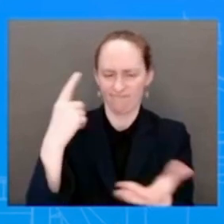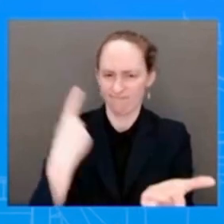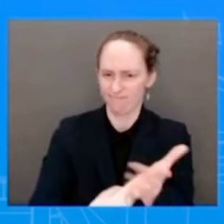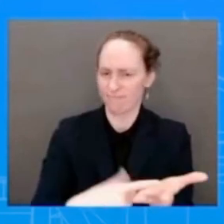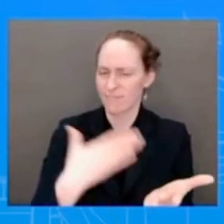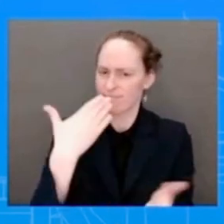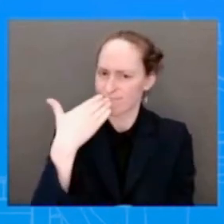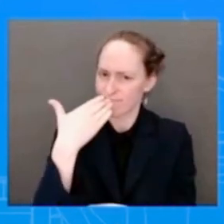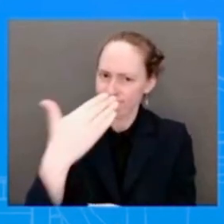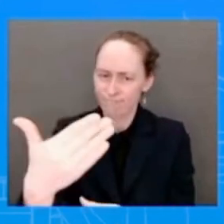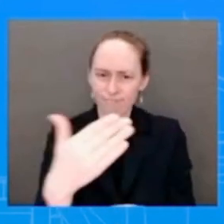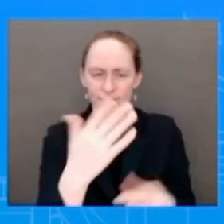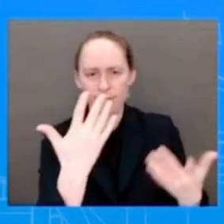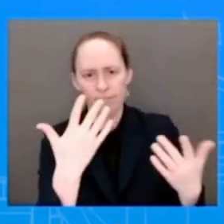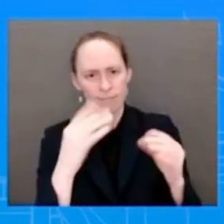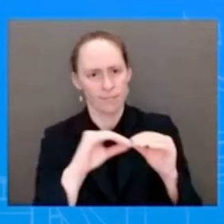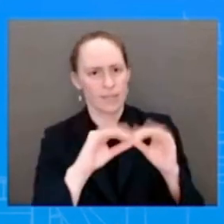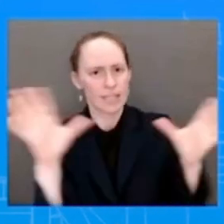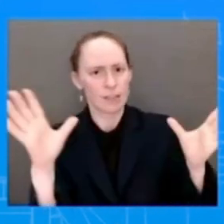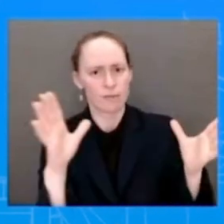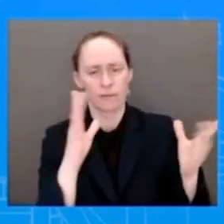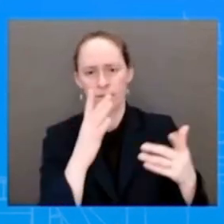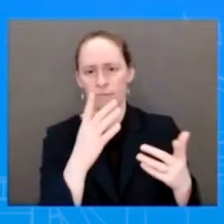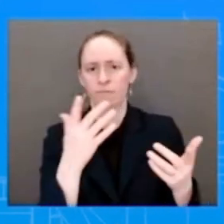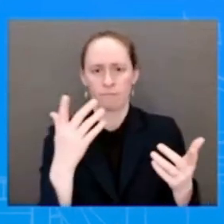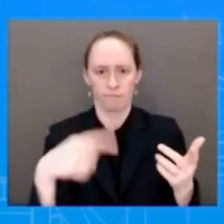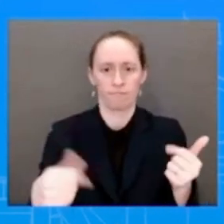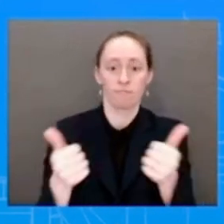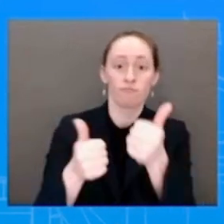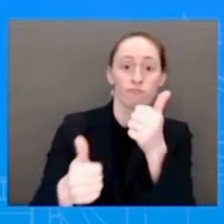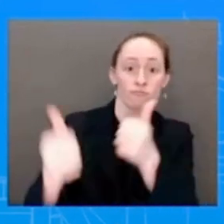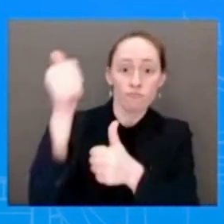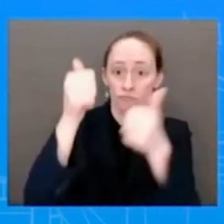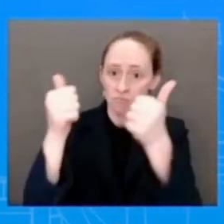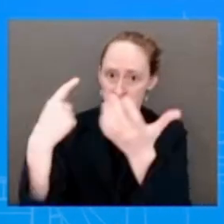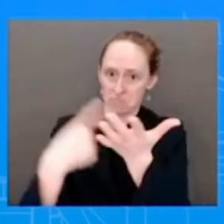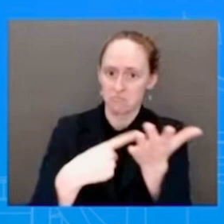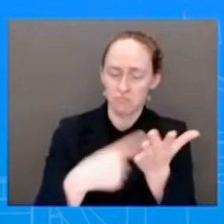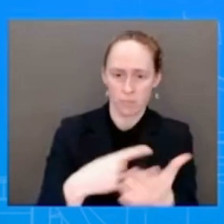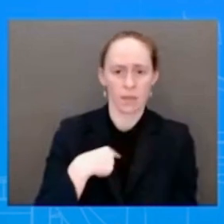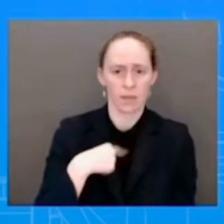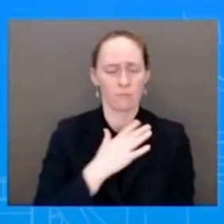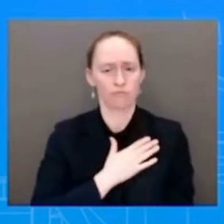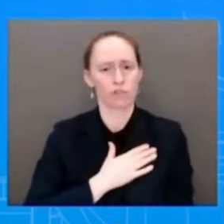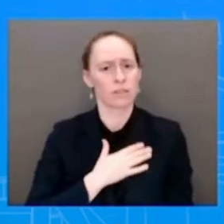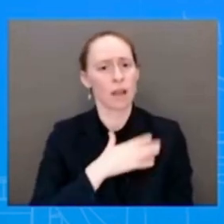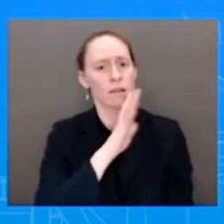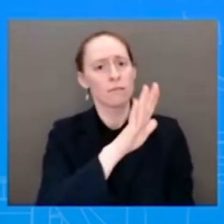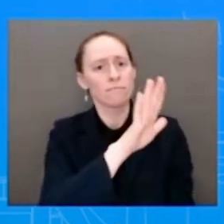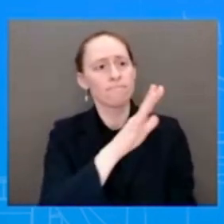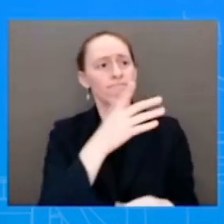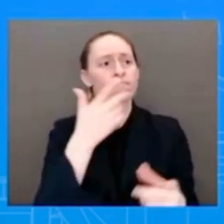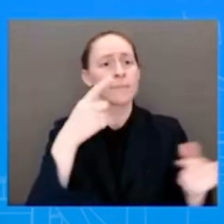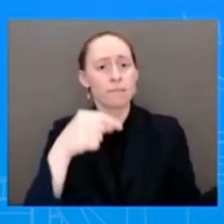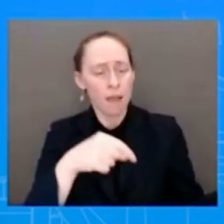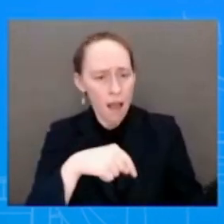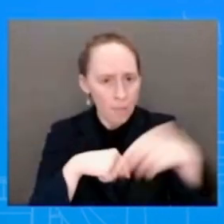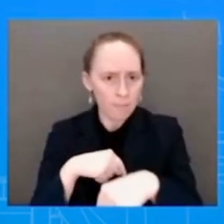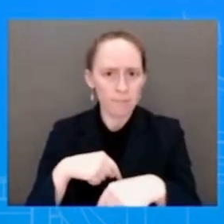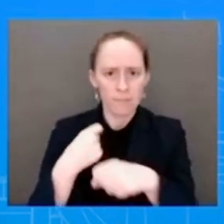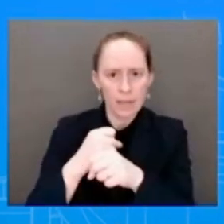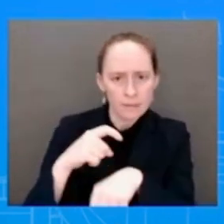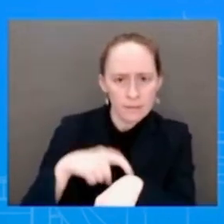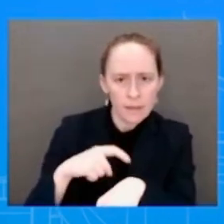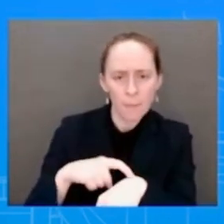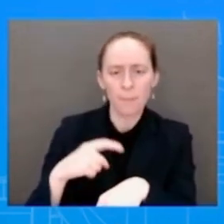communicated our appreciation to the Speaker's team. And we will continue to stay in touch as we have been for the past several months. I don't